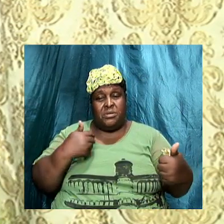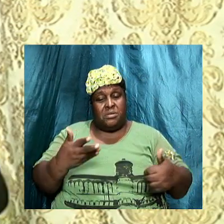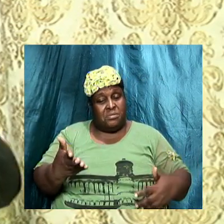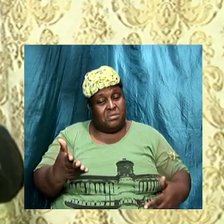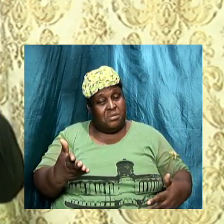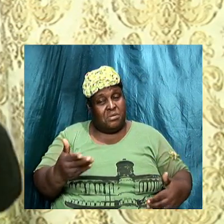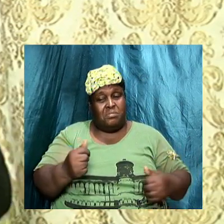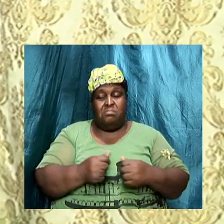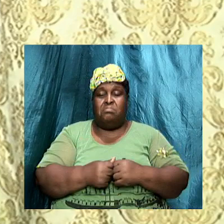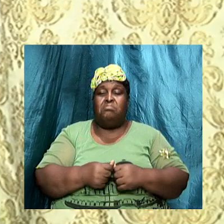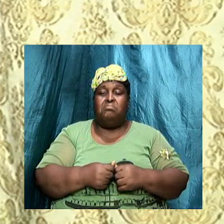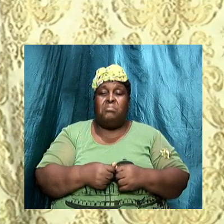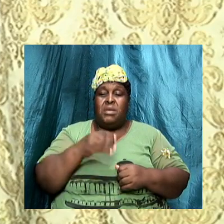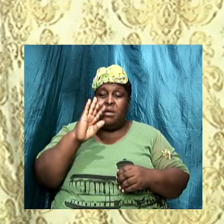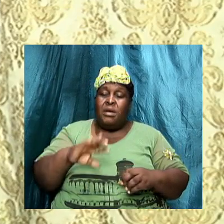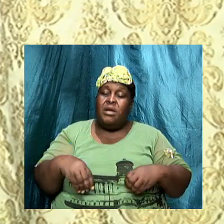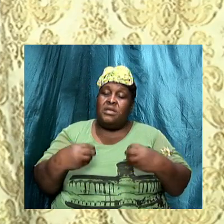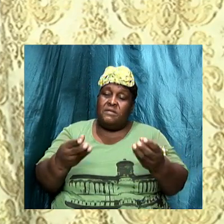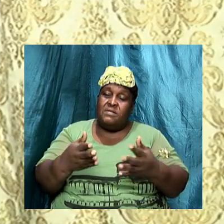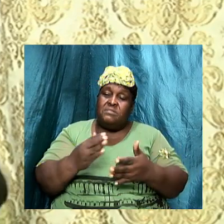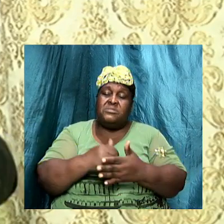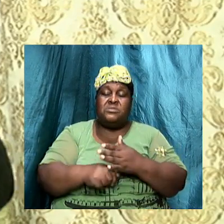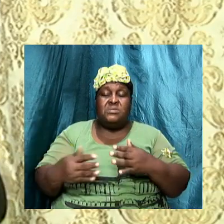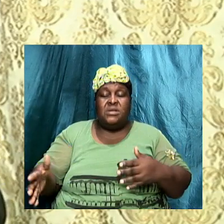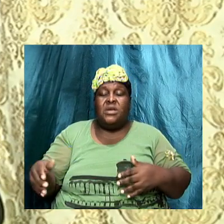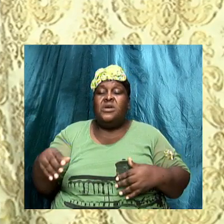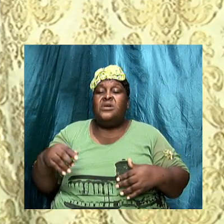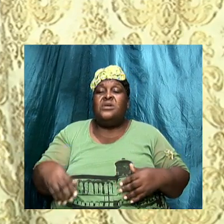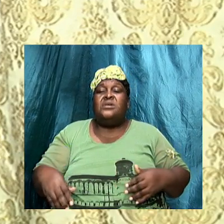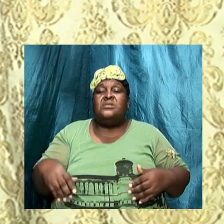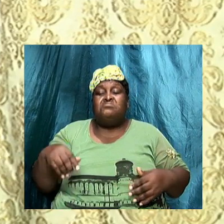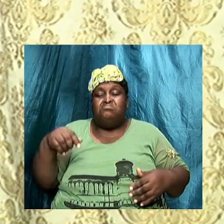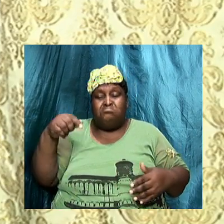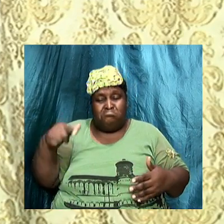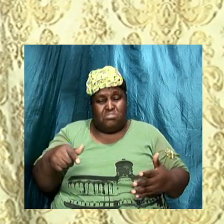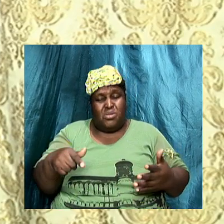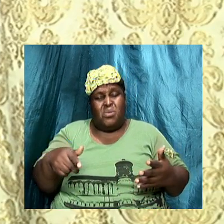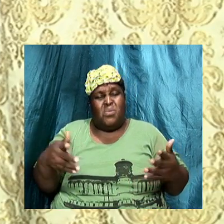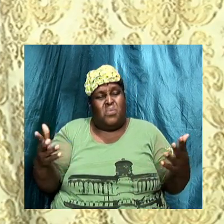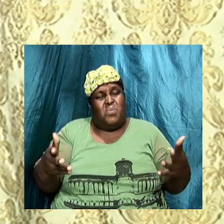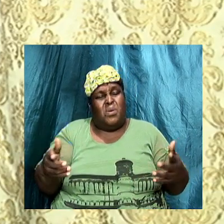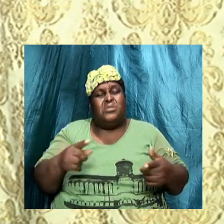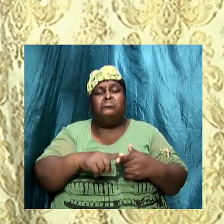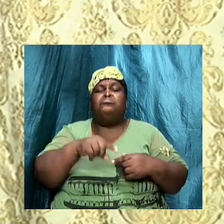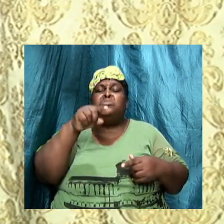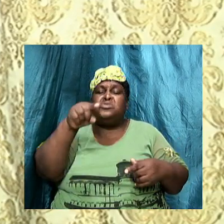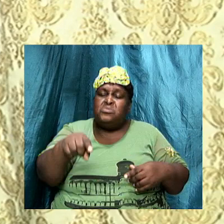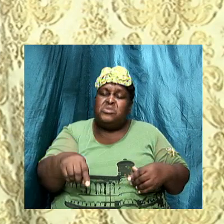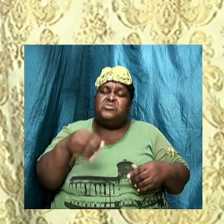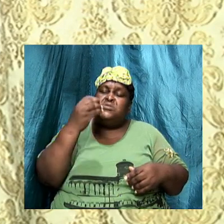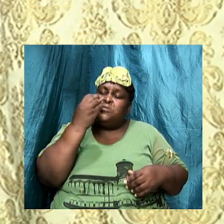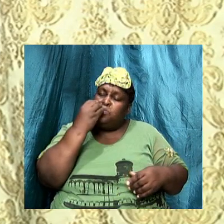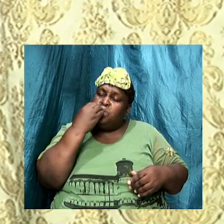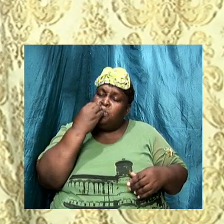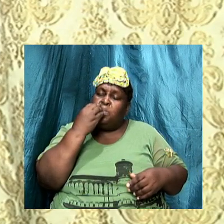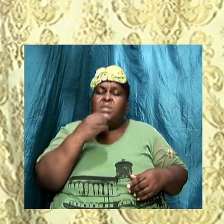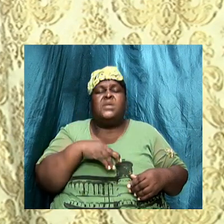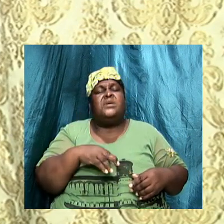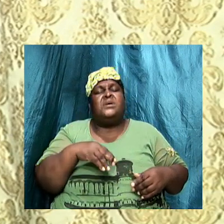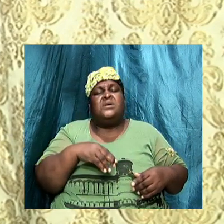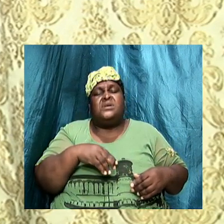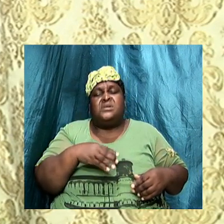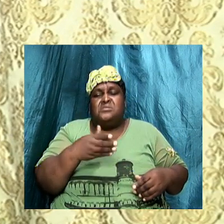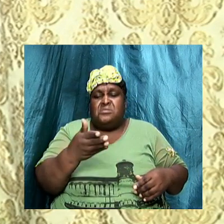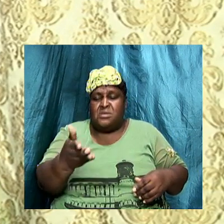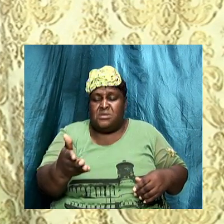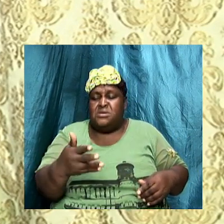some things, and he said, Look here, this is all you're supposed to eat. These are the things that you're supposed to do, and if you do them, then I will